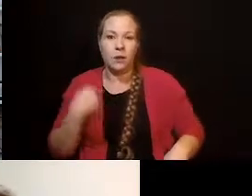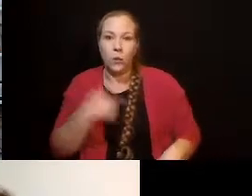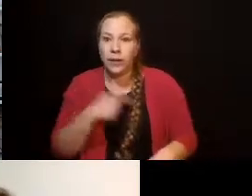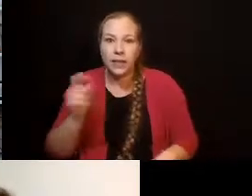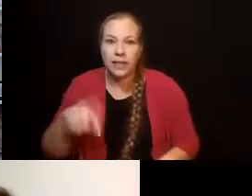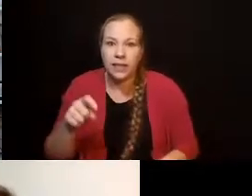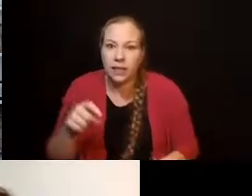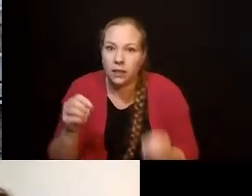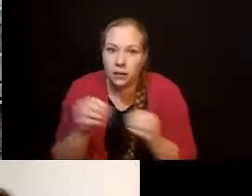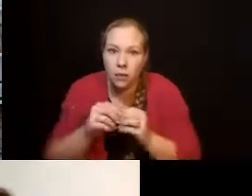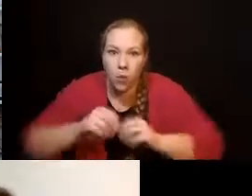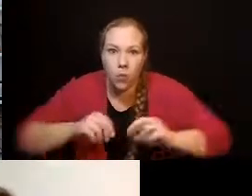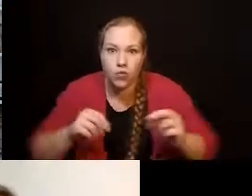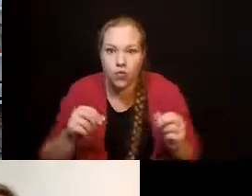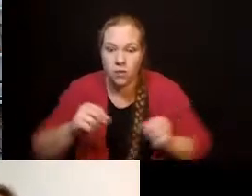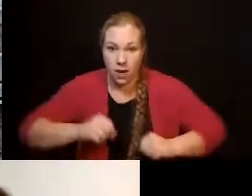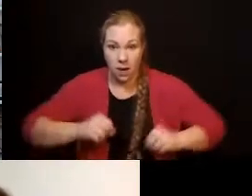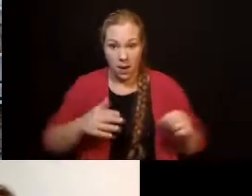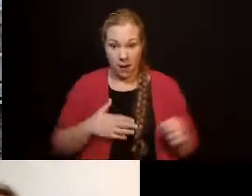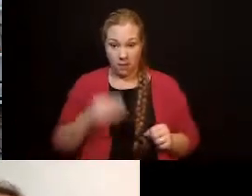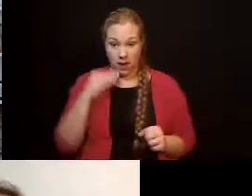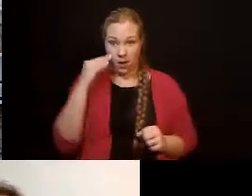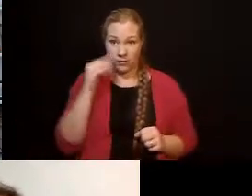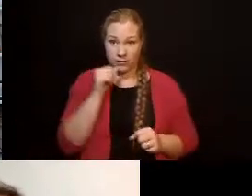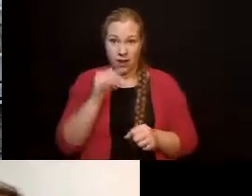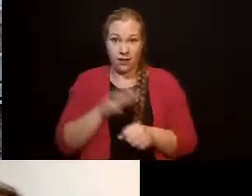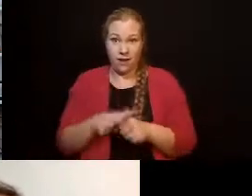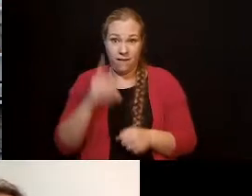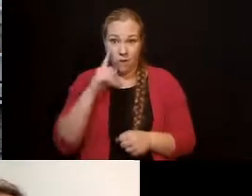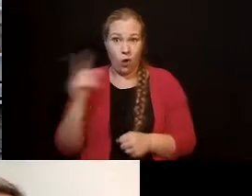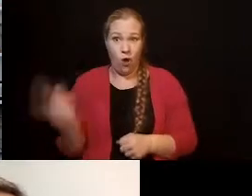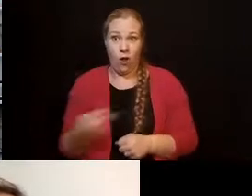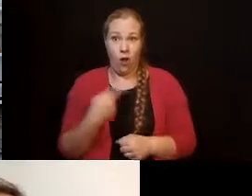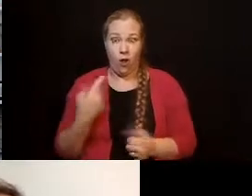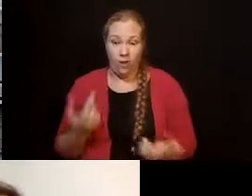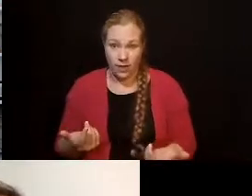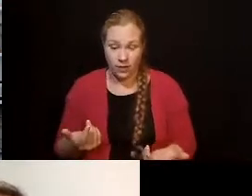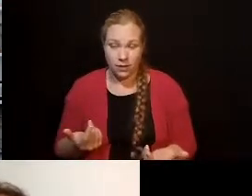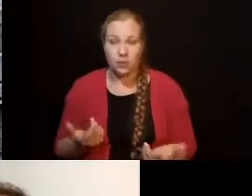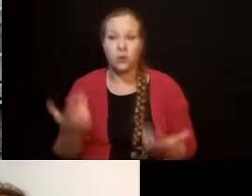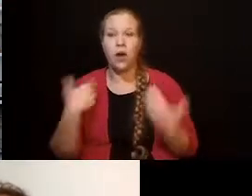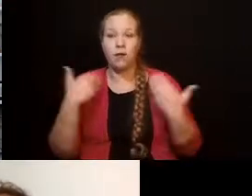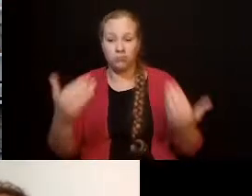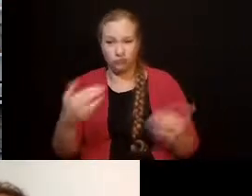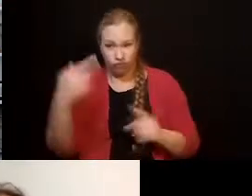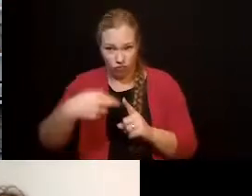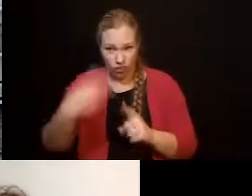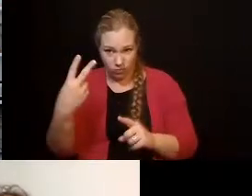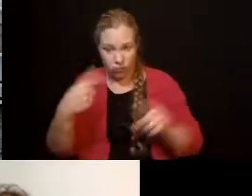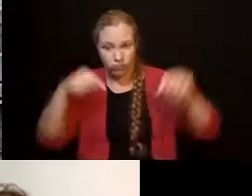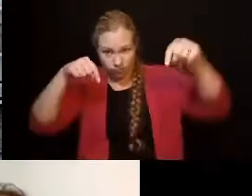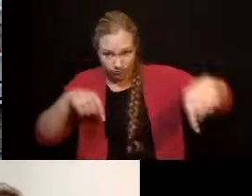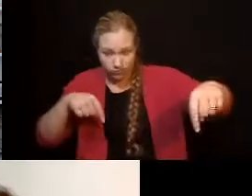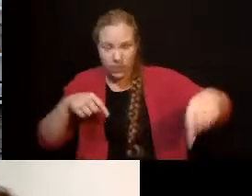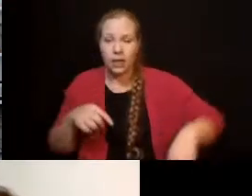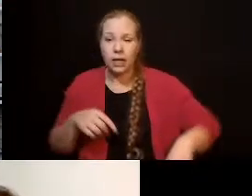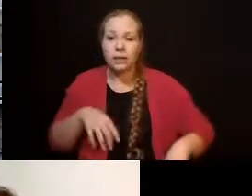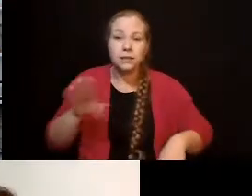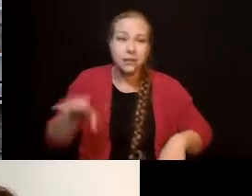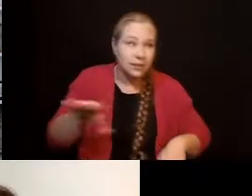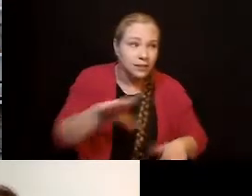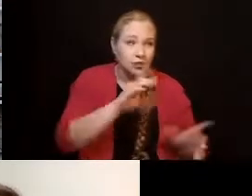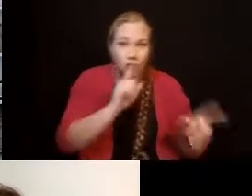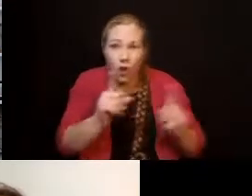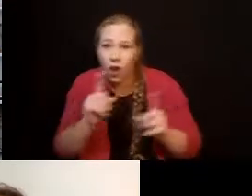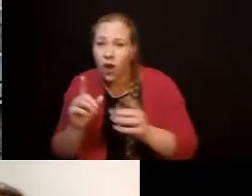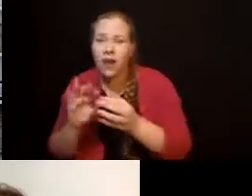because my place just was not big enough for all of us. And we did some networking and we talked to people and we talked and we talked